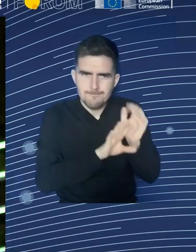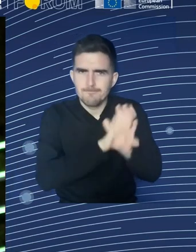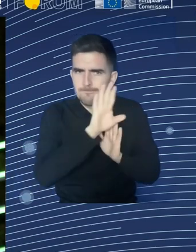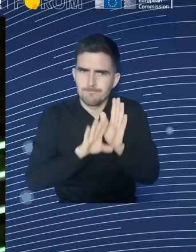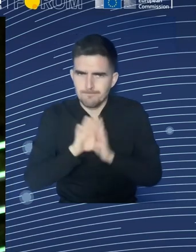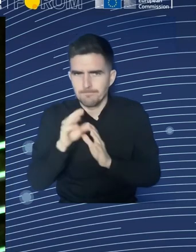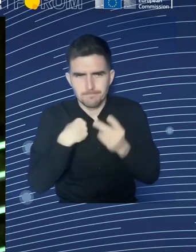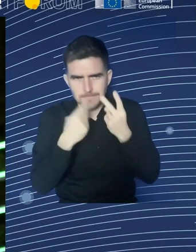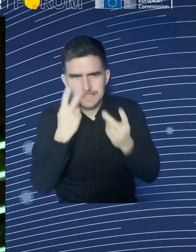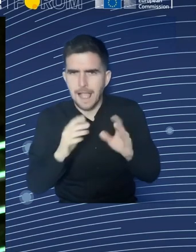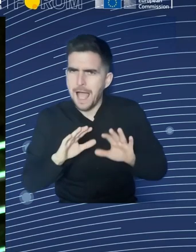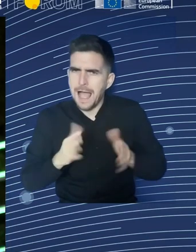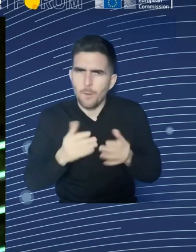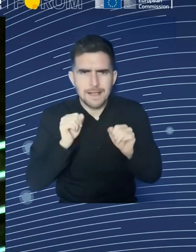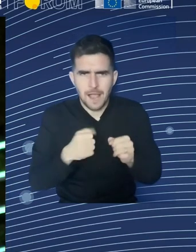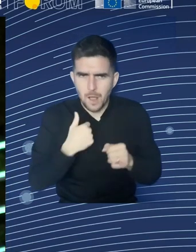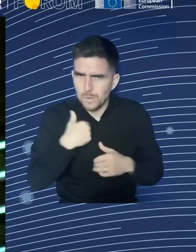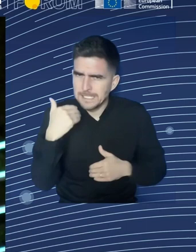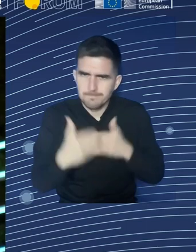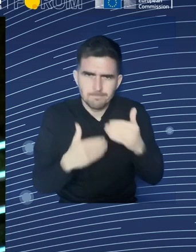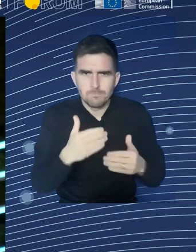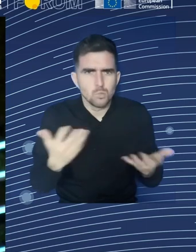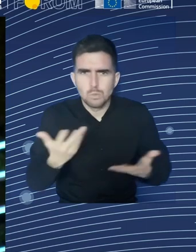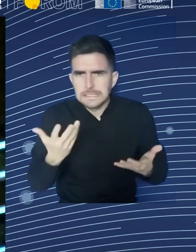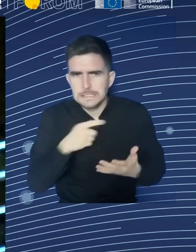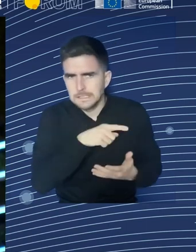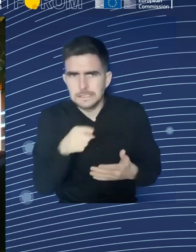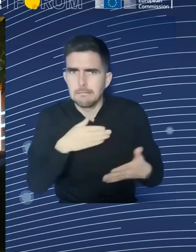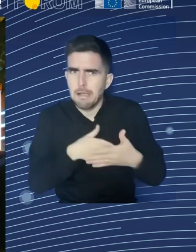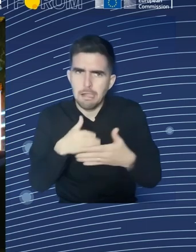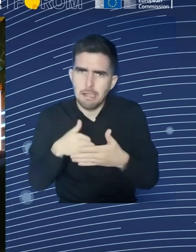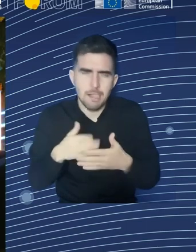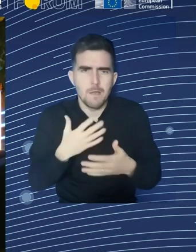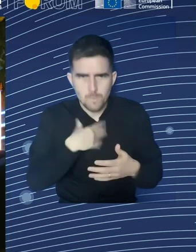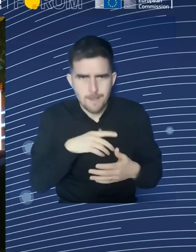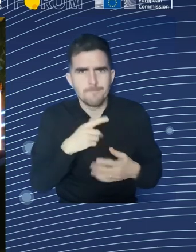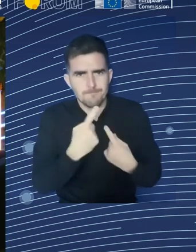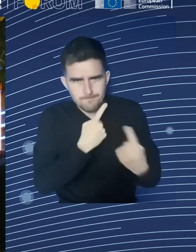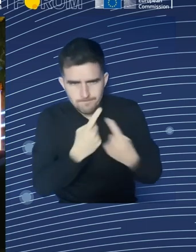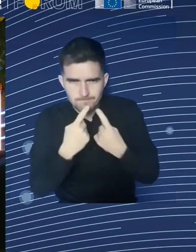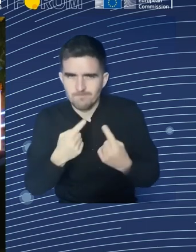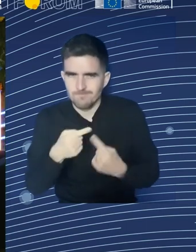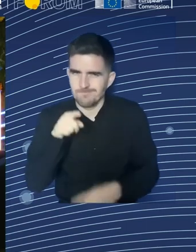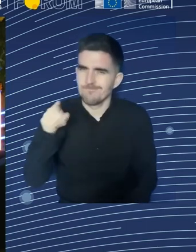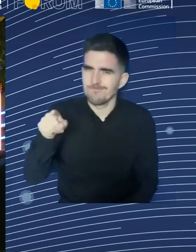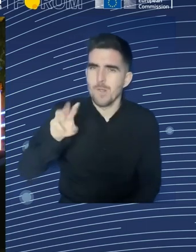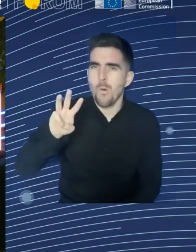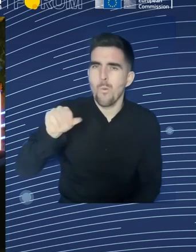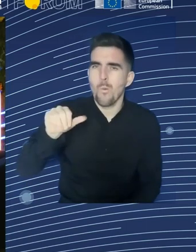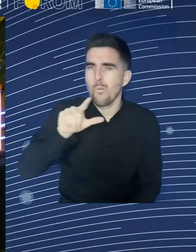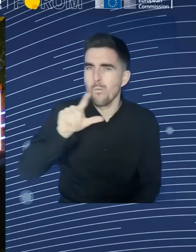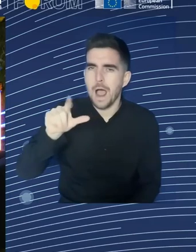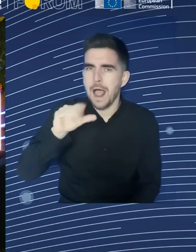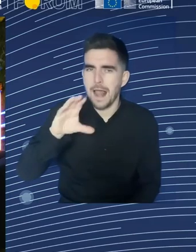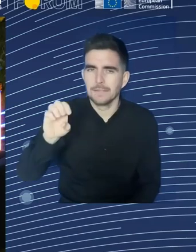also supported and designed together with them, a bottom-up approach or a social dialogue approach